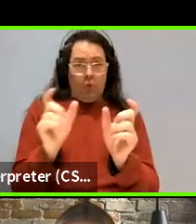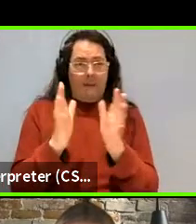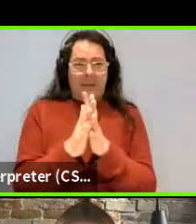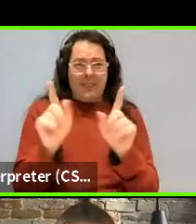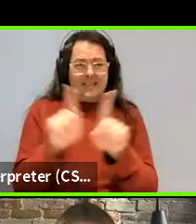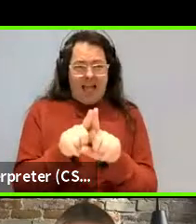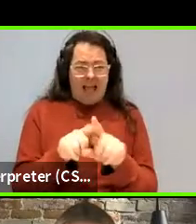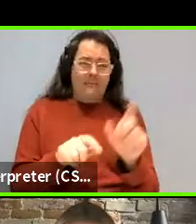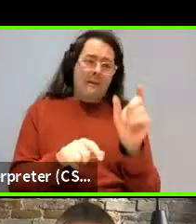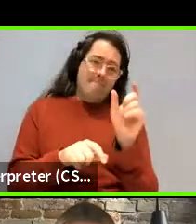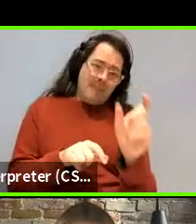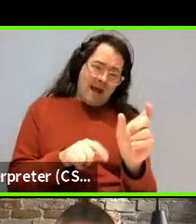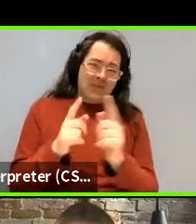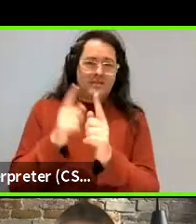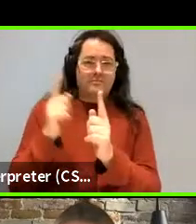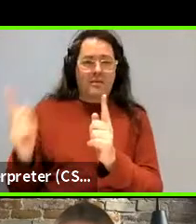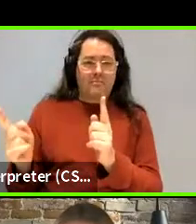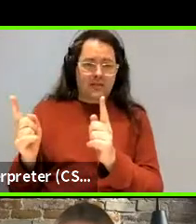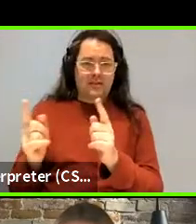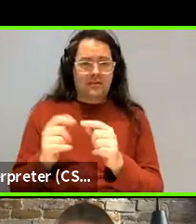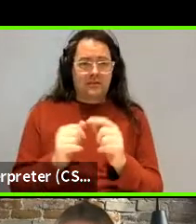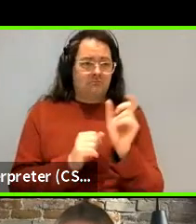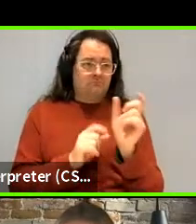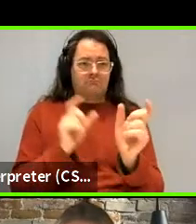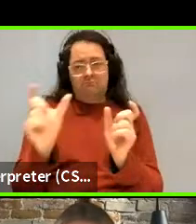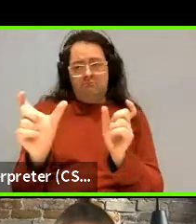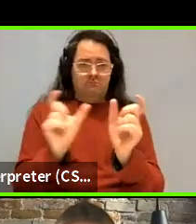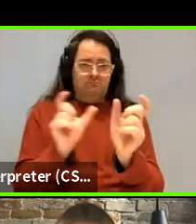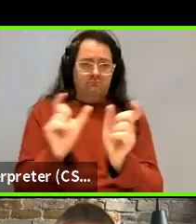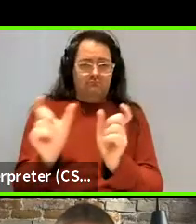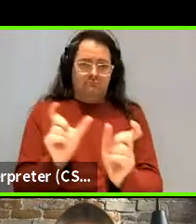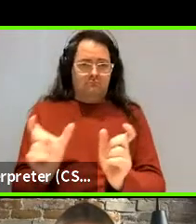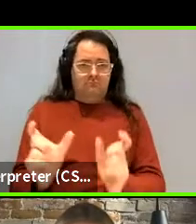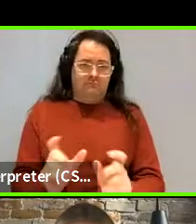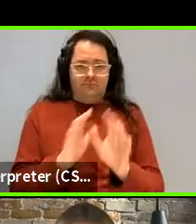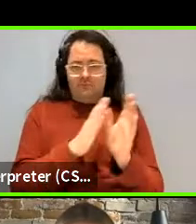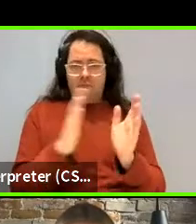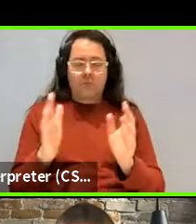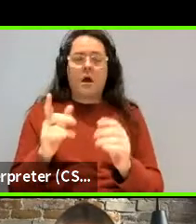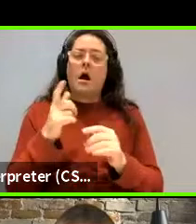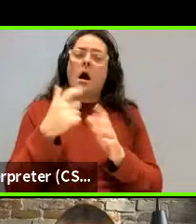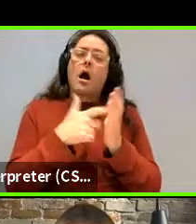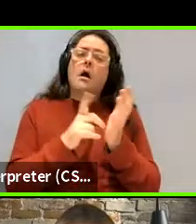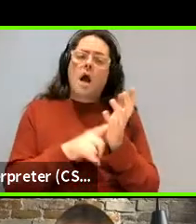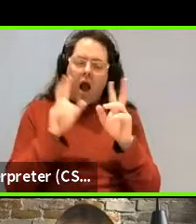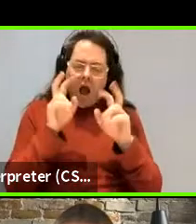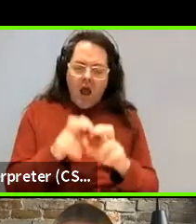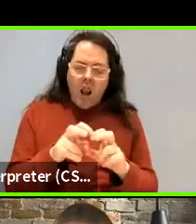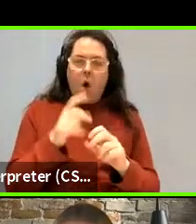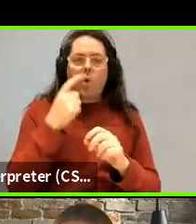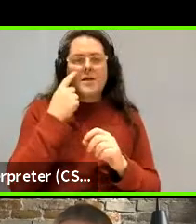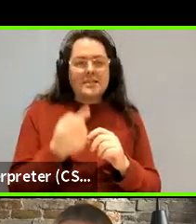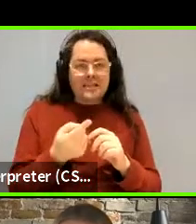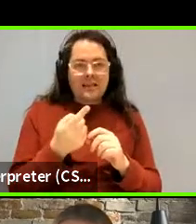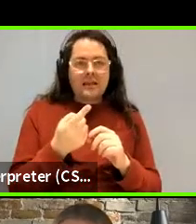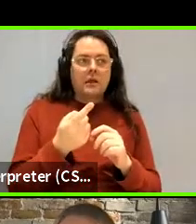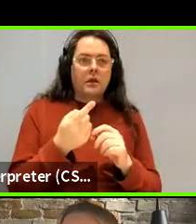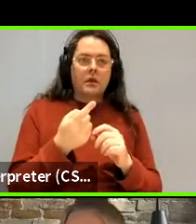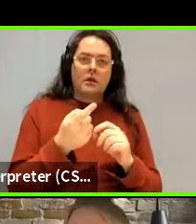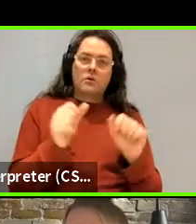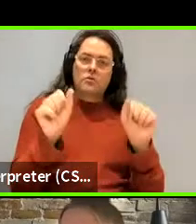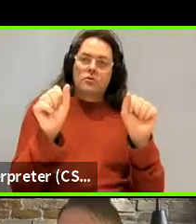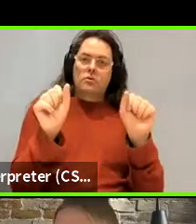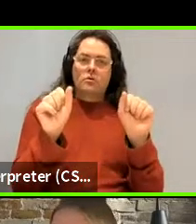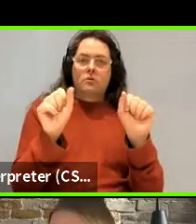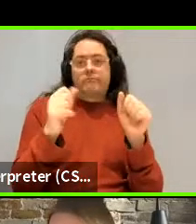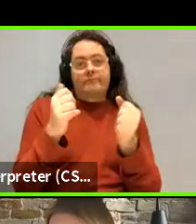what Kyle showed was that the, um, the context, which, um, where the short form